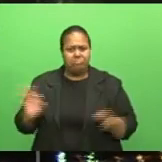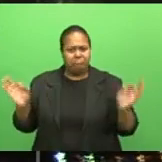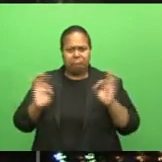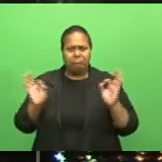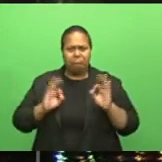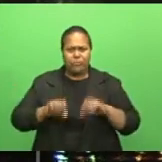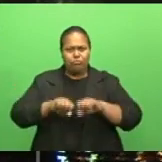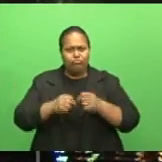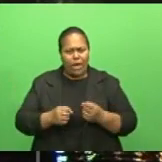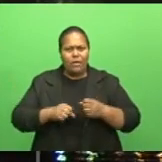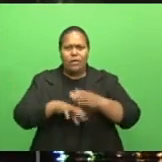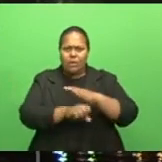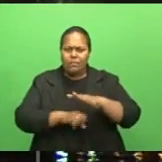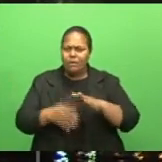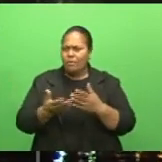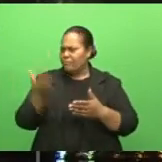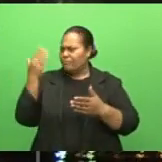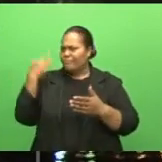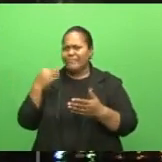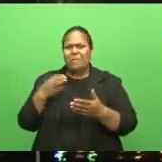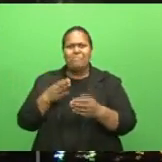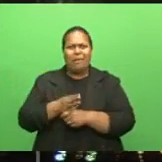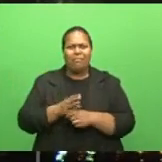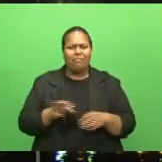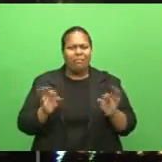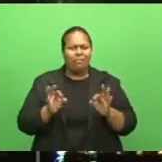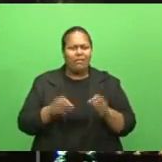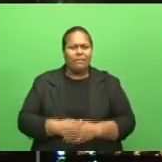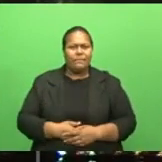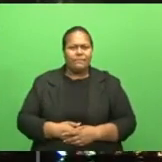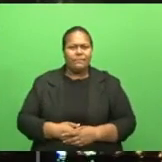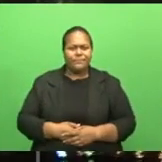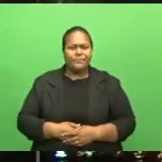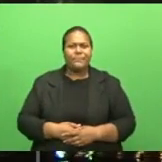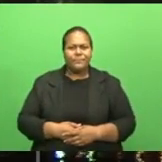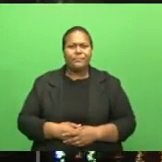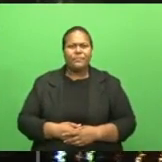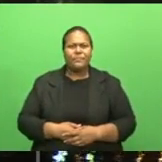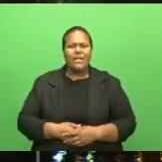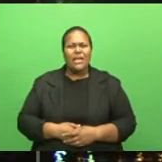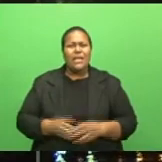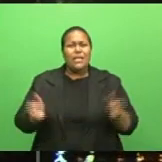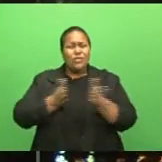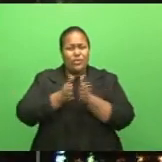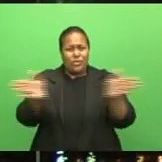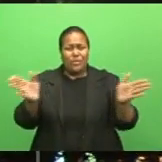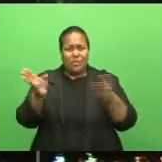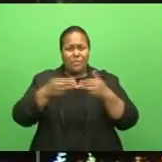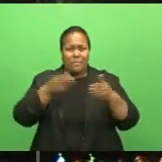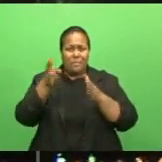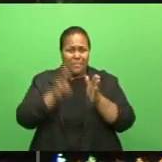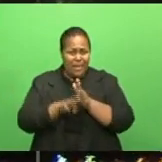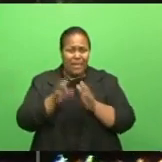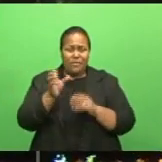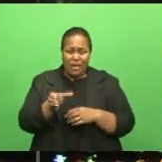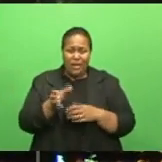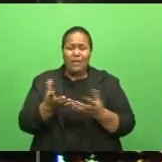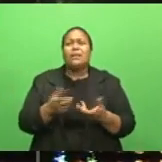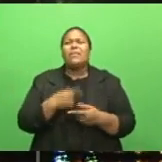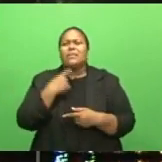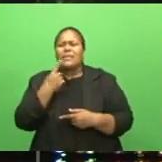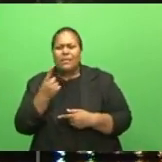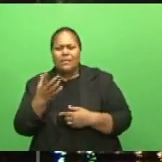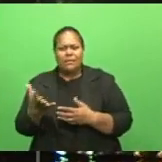agreement compared to past months. Acting General Manager Patrick Veo says with the nationwide curfew and frequent monitoring of